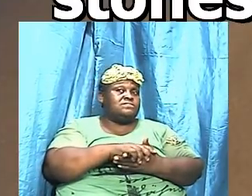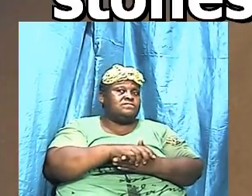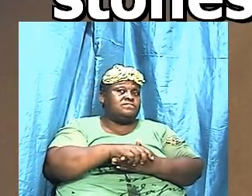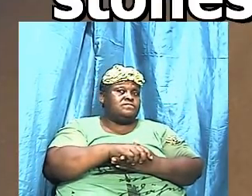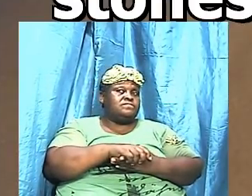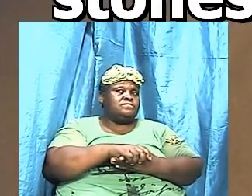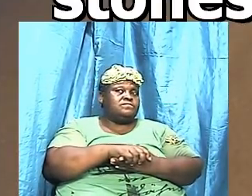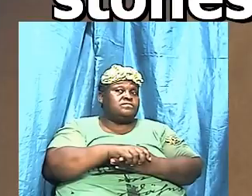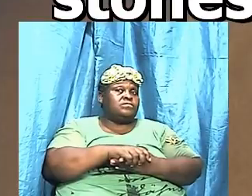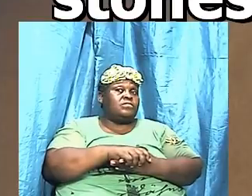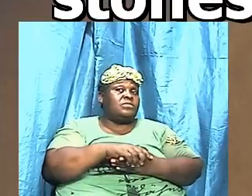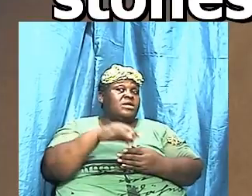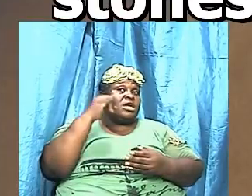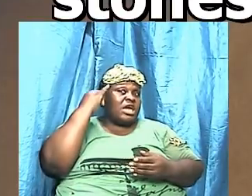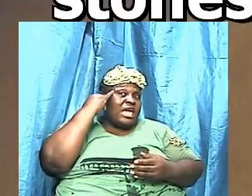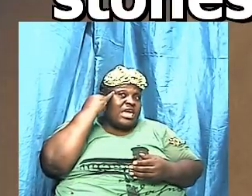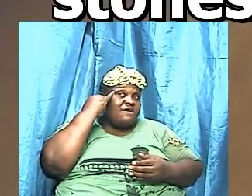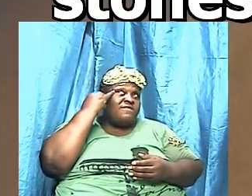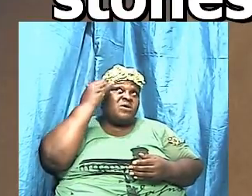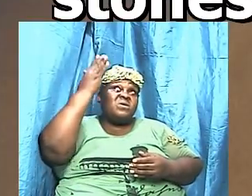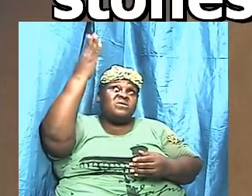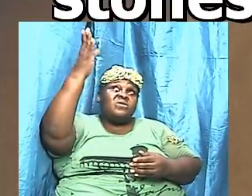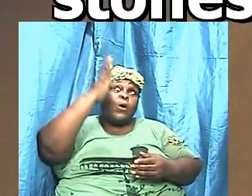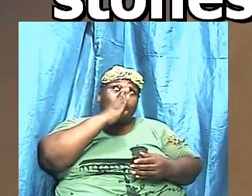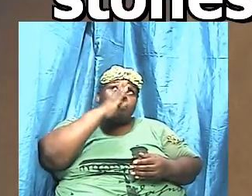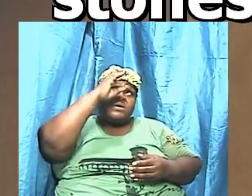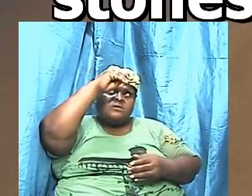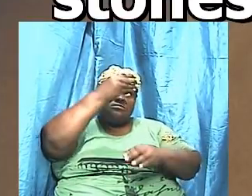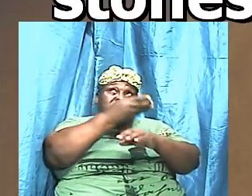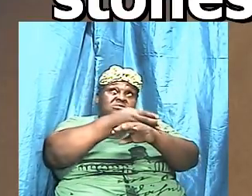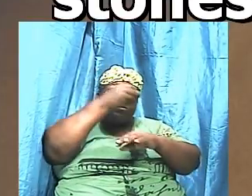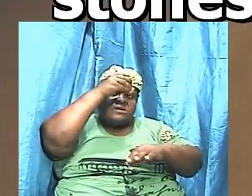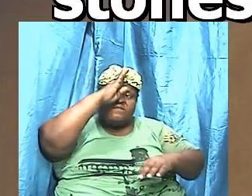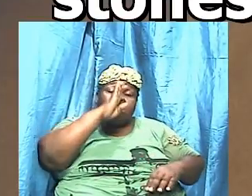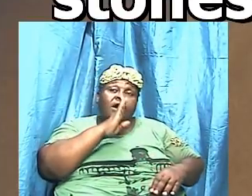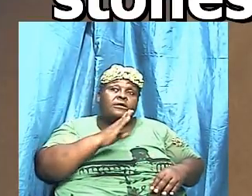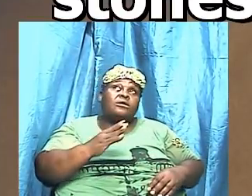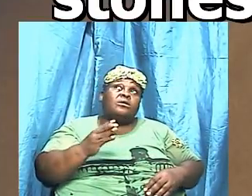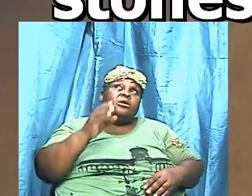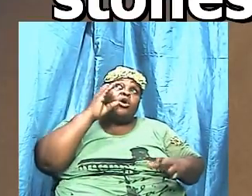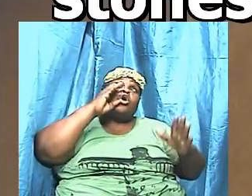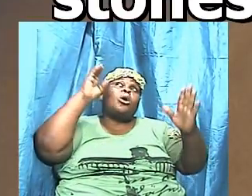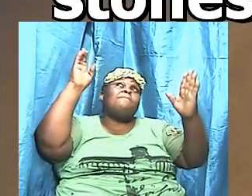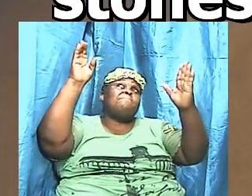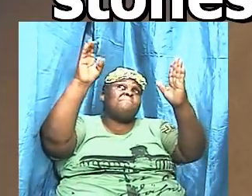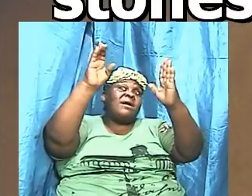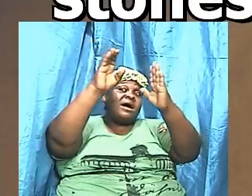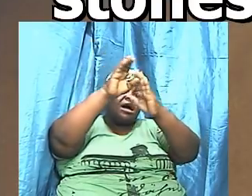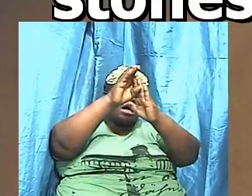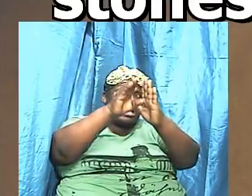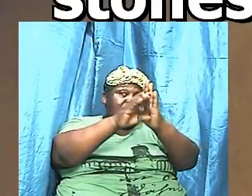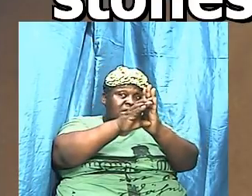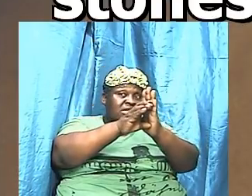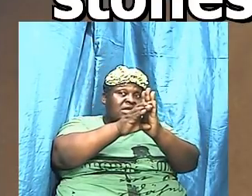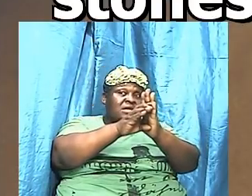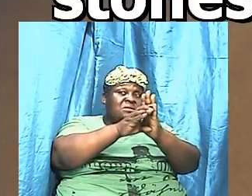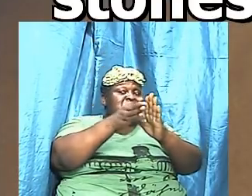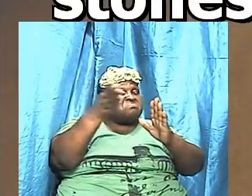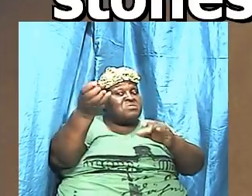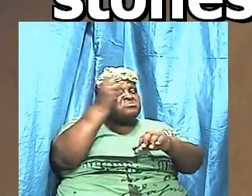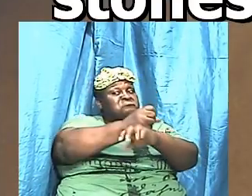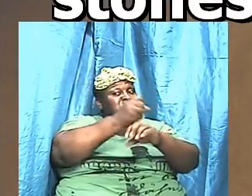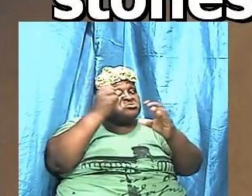if thou be the son of God command that these stones